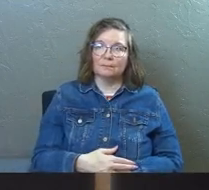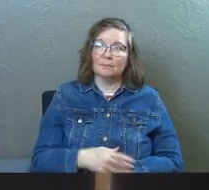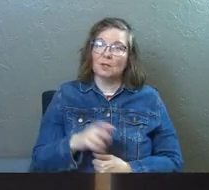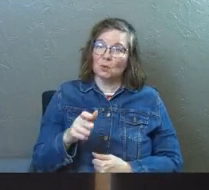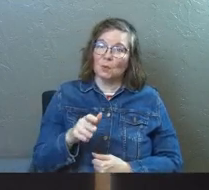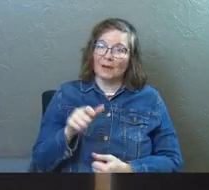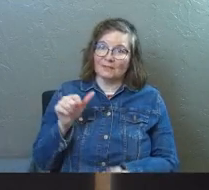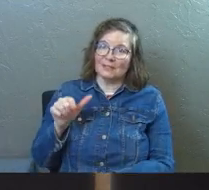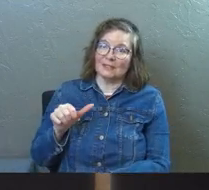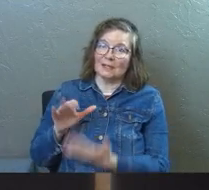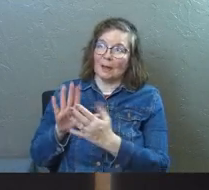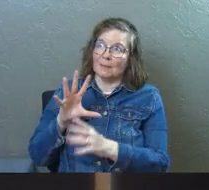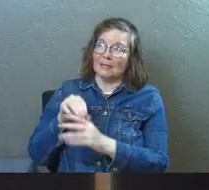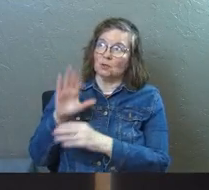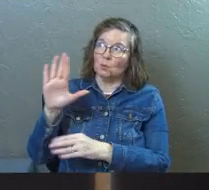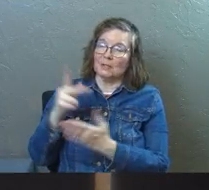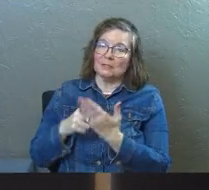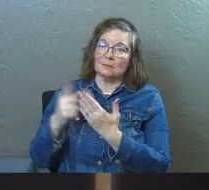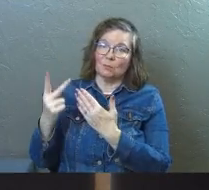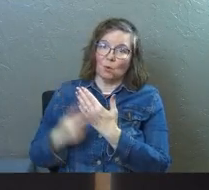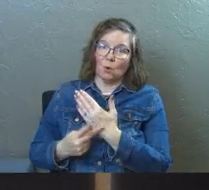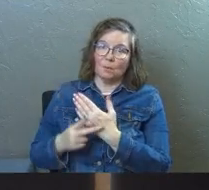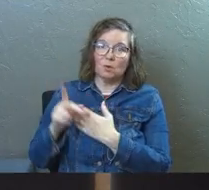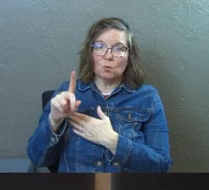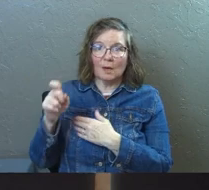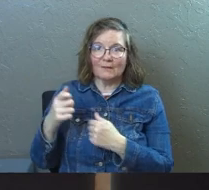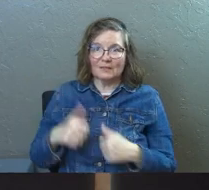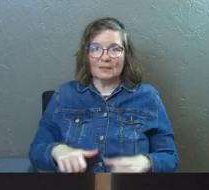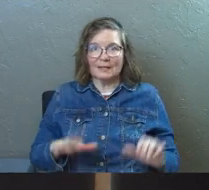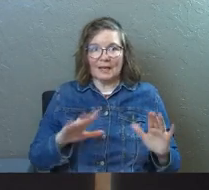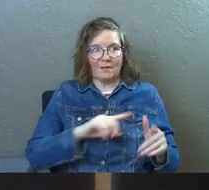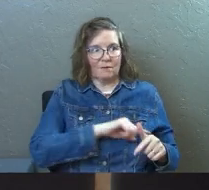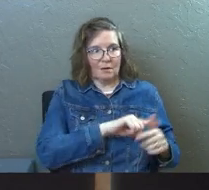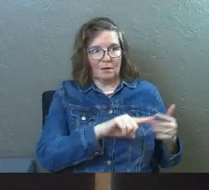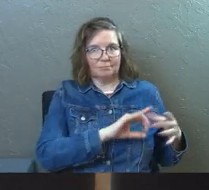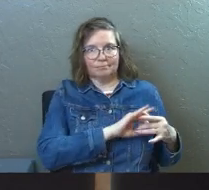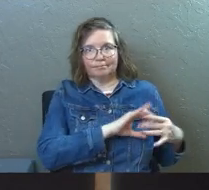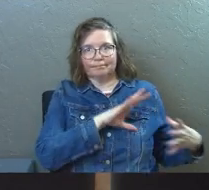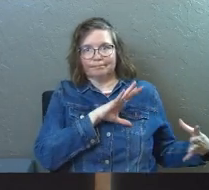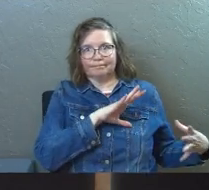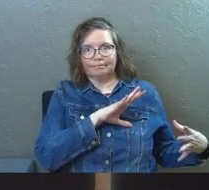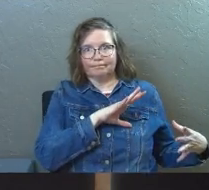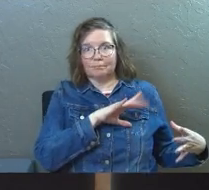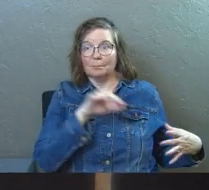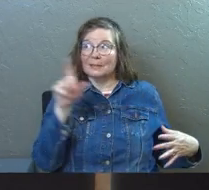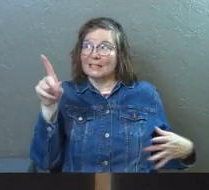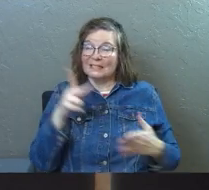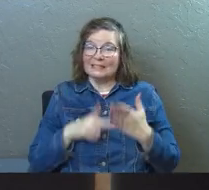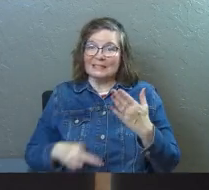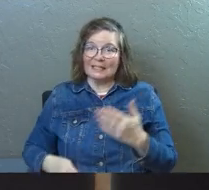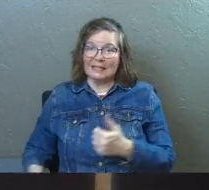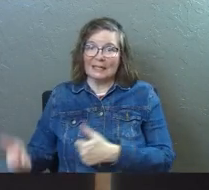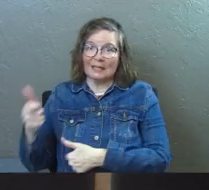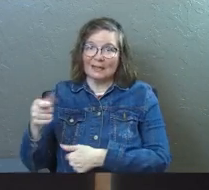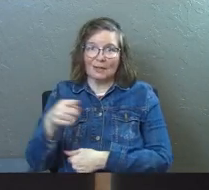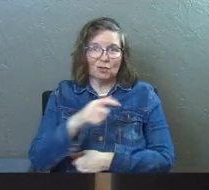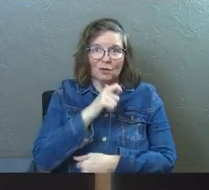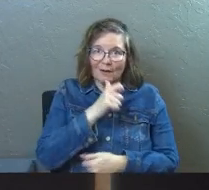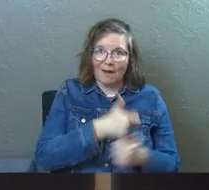But you got to come into his program and you've got to give up the things that he calls you to give up because he's king and you're not.